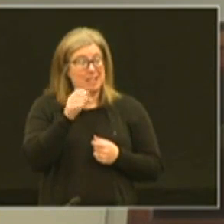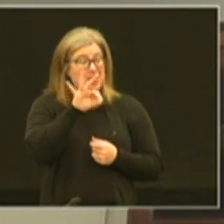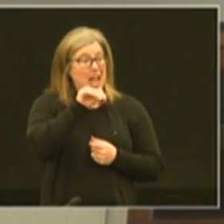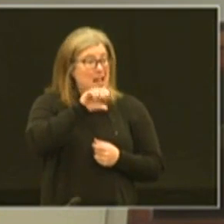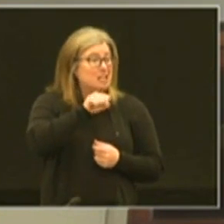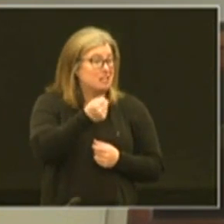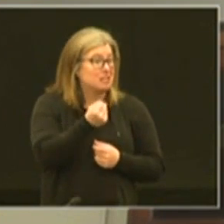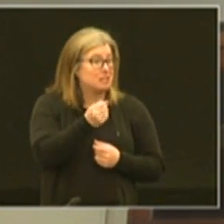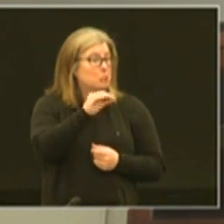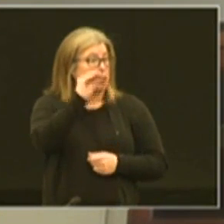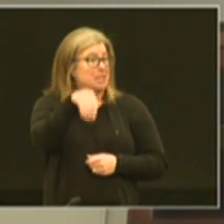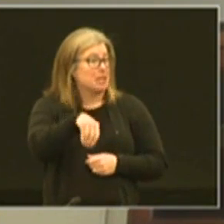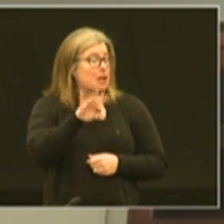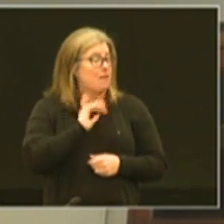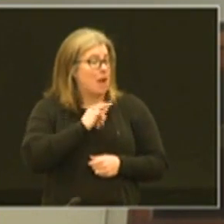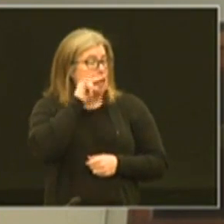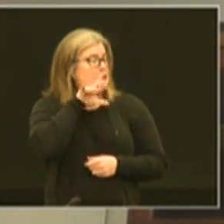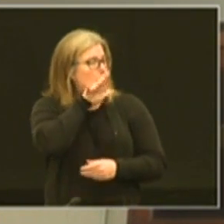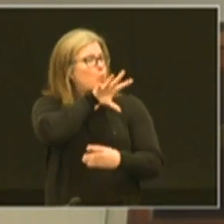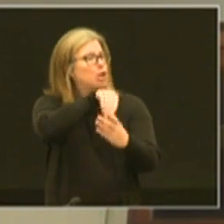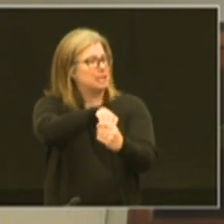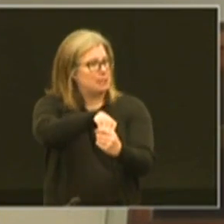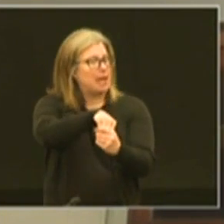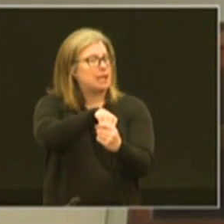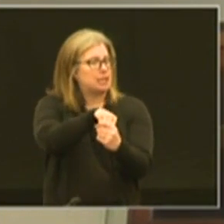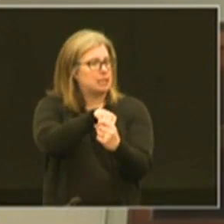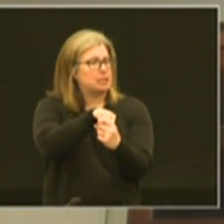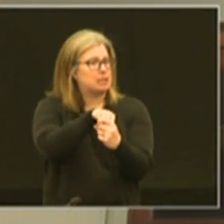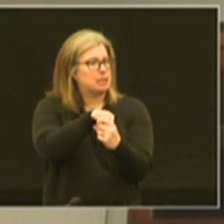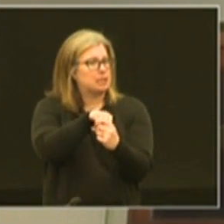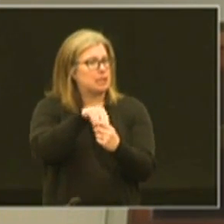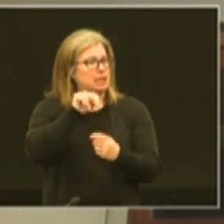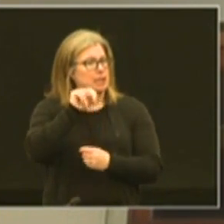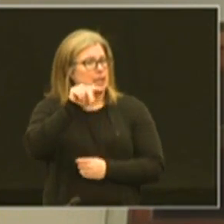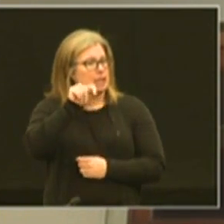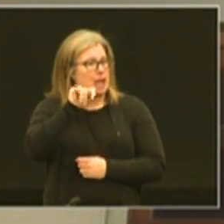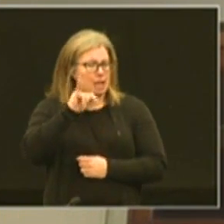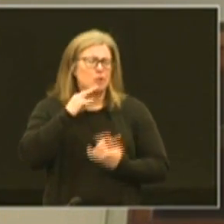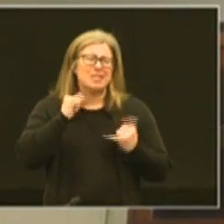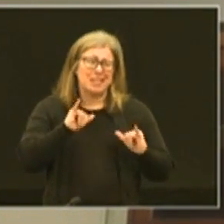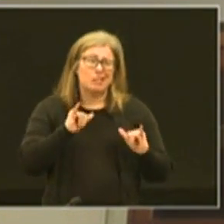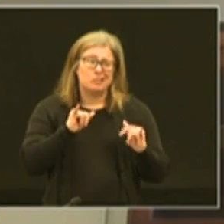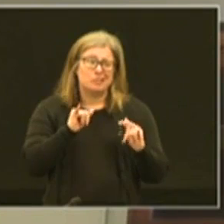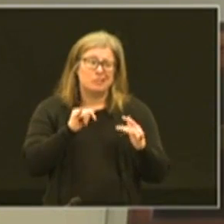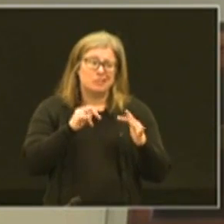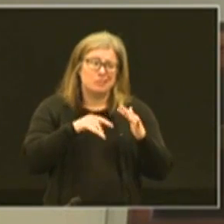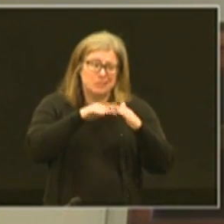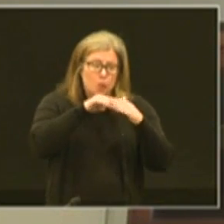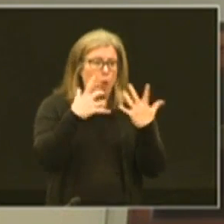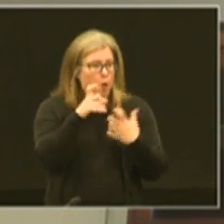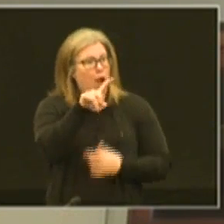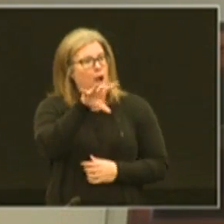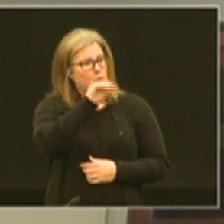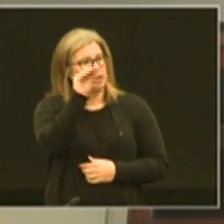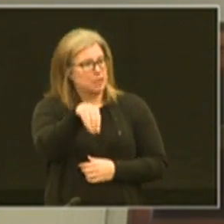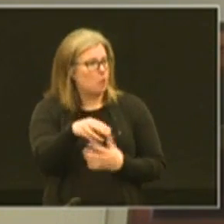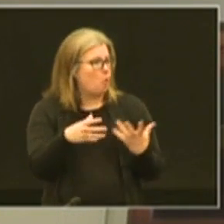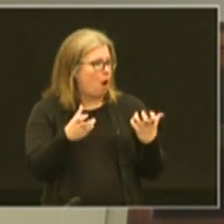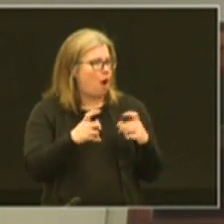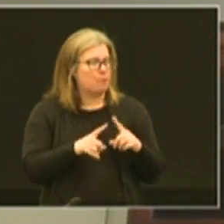90 percent of our kids are participating um in nti so we still got a ways to go we want it to be a hundred percent